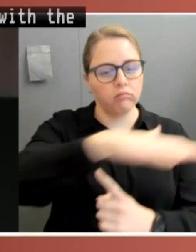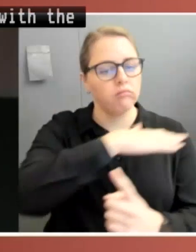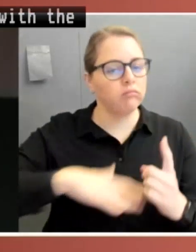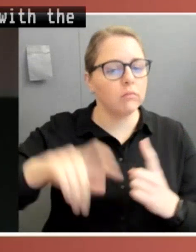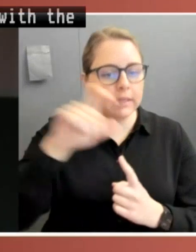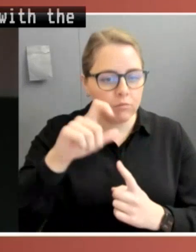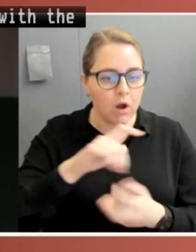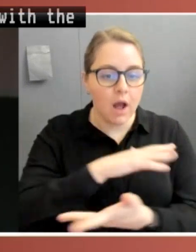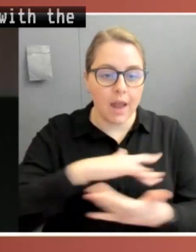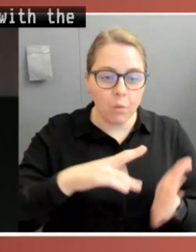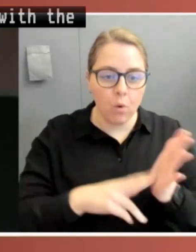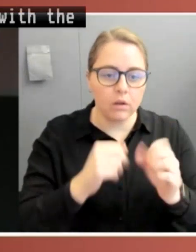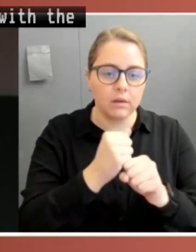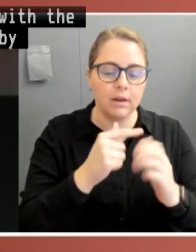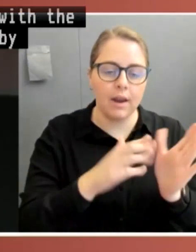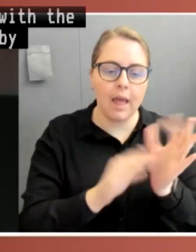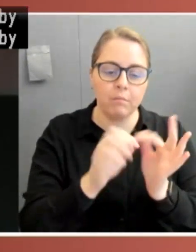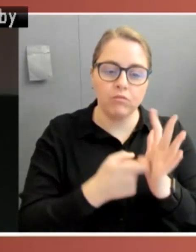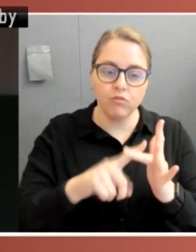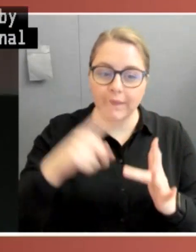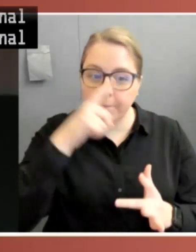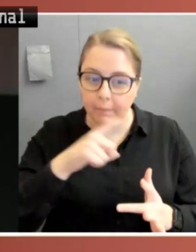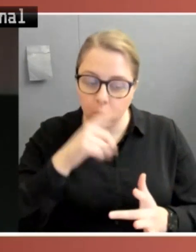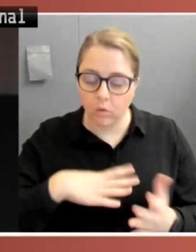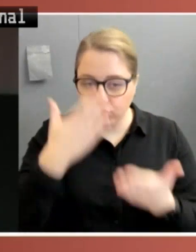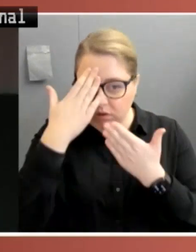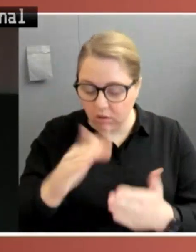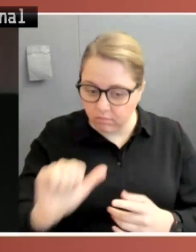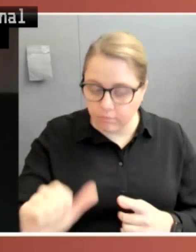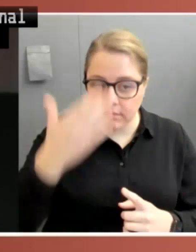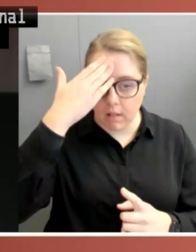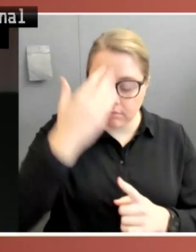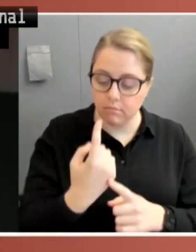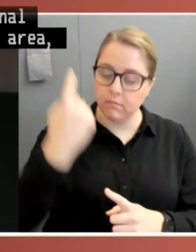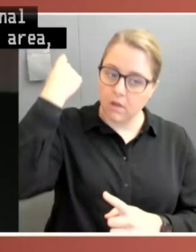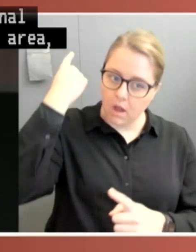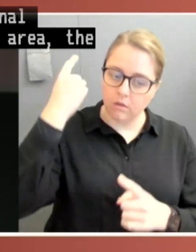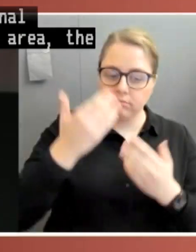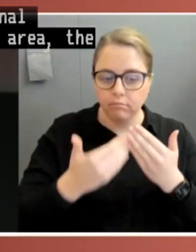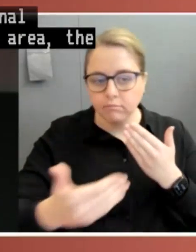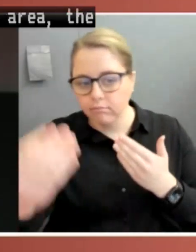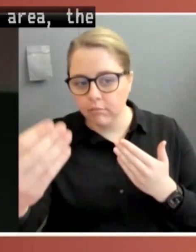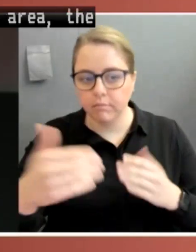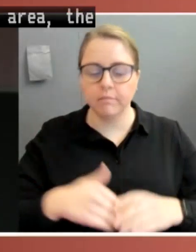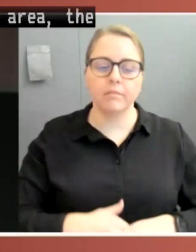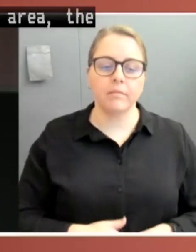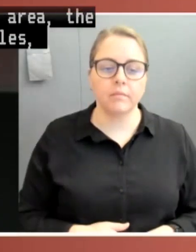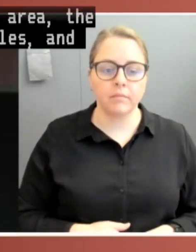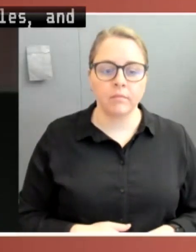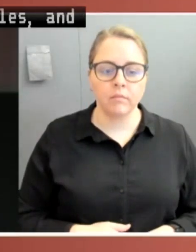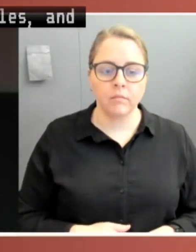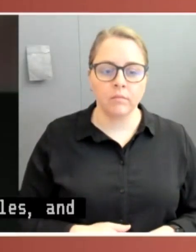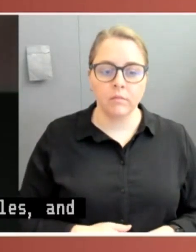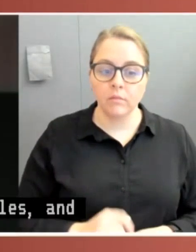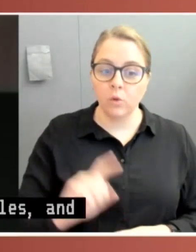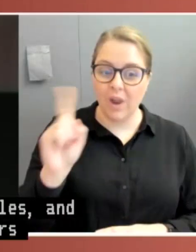thank them for their custodianship of the land and pay my respect to their elders past and present. Today's lecture is being live streamed on the